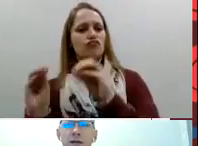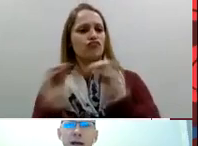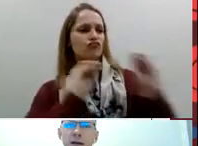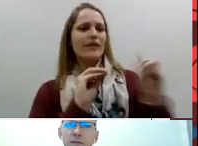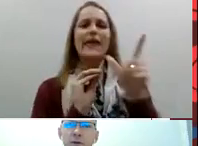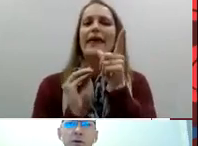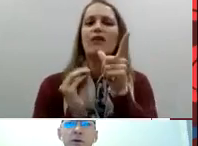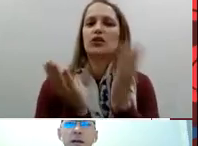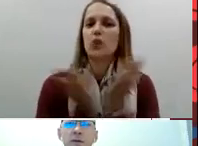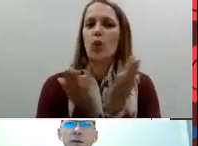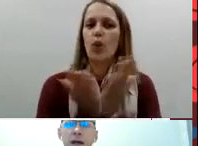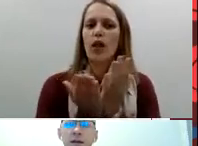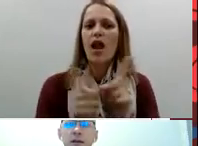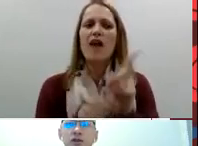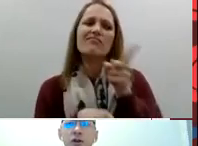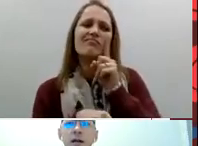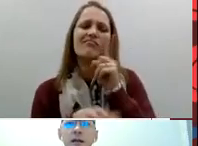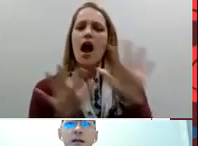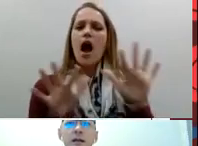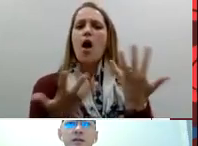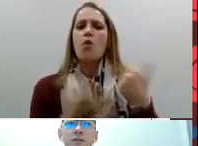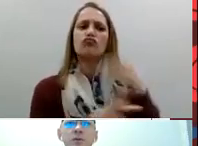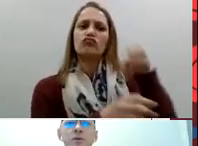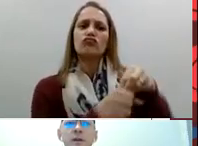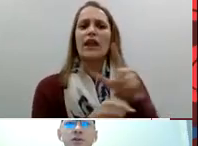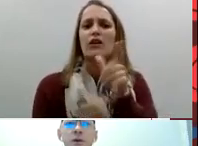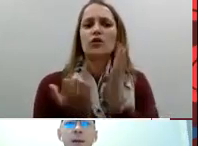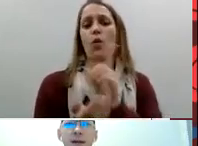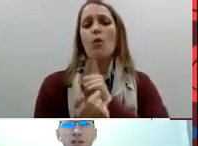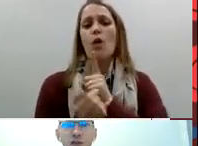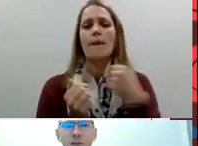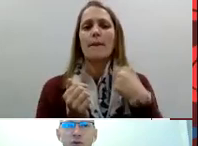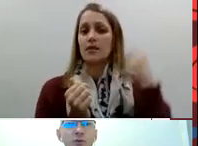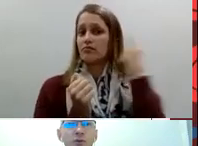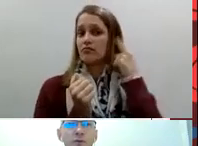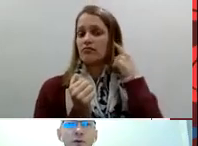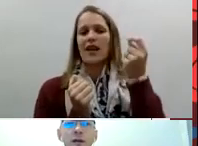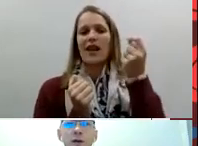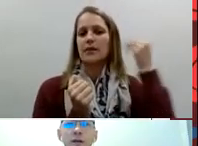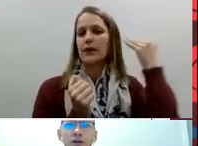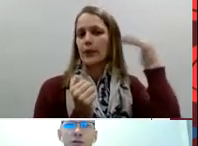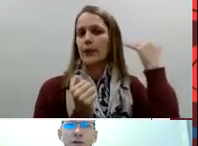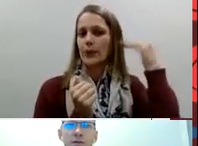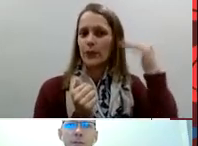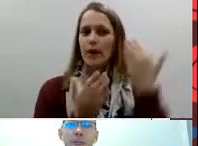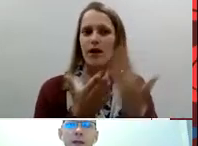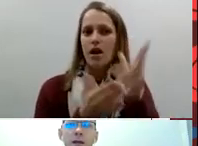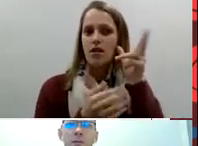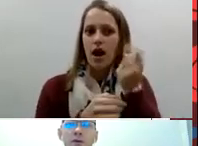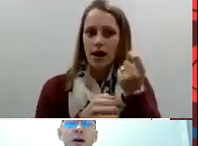and writing at a very good level and they tried to move me to a mainstream school for hearing children